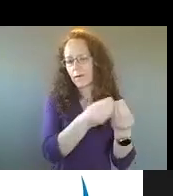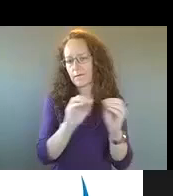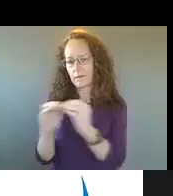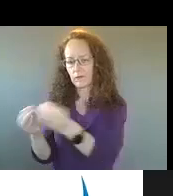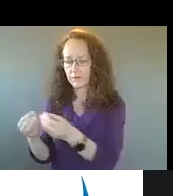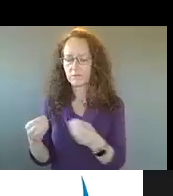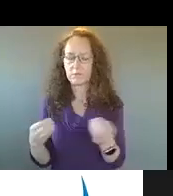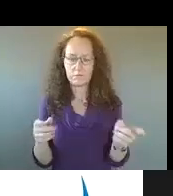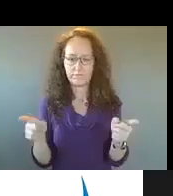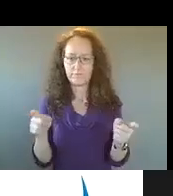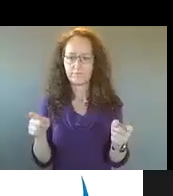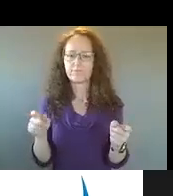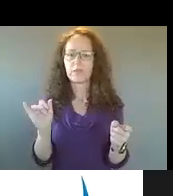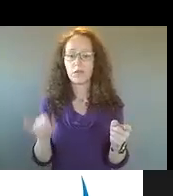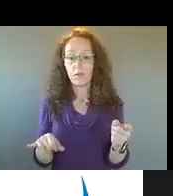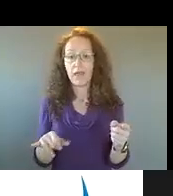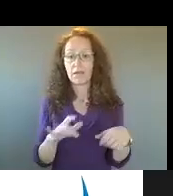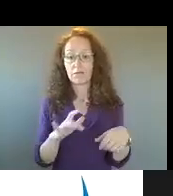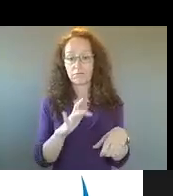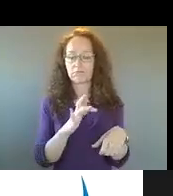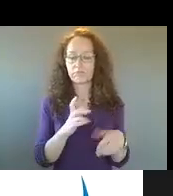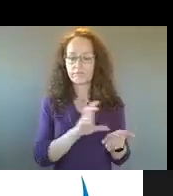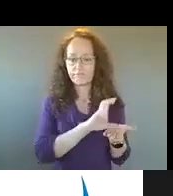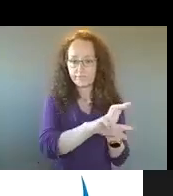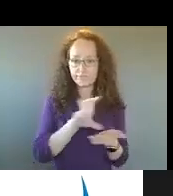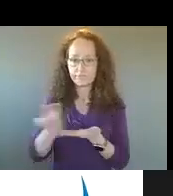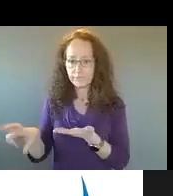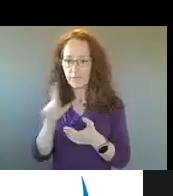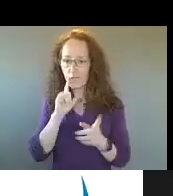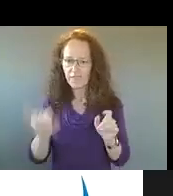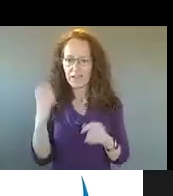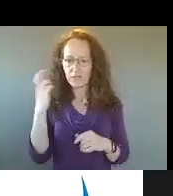and so those would be the resources that were allocated to them. was for that purpose.